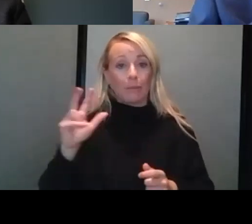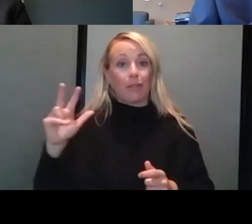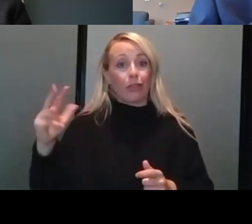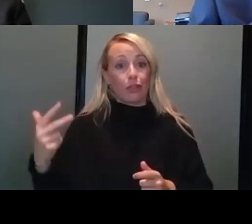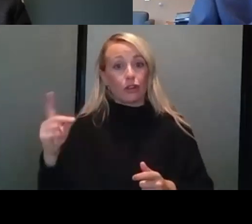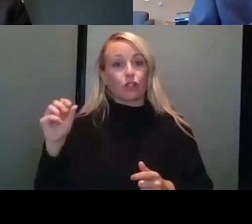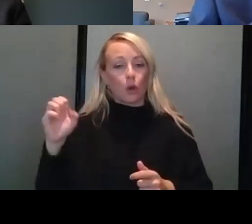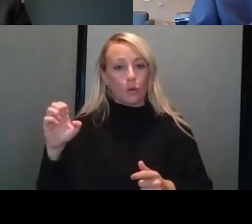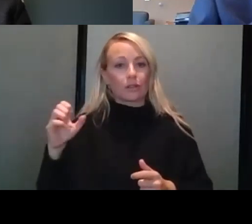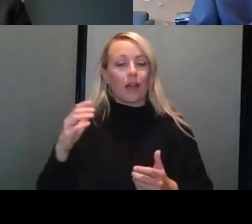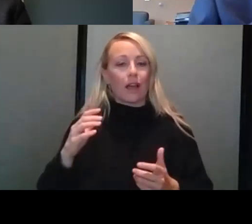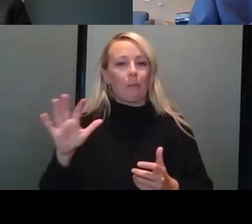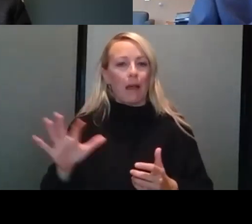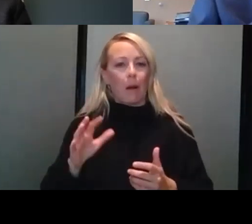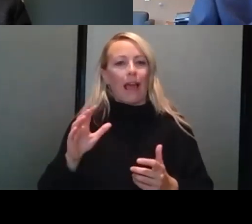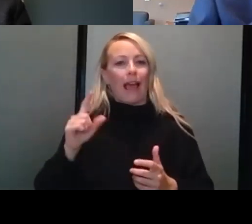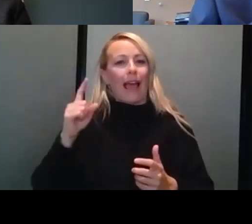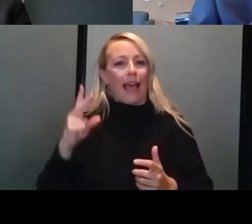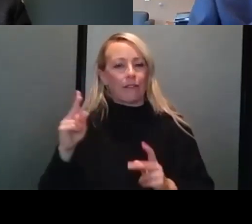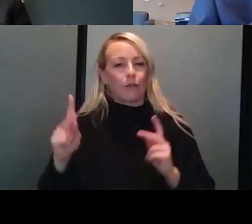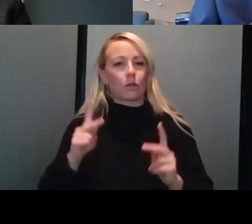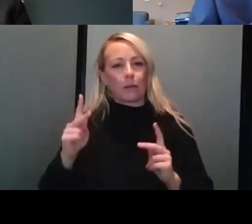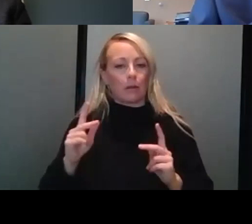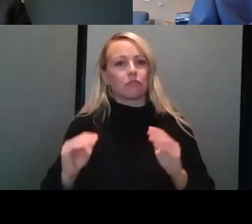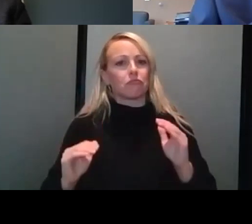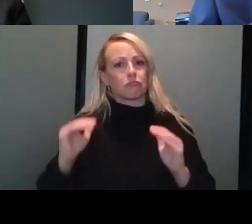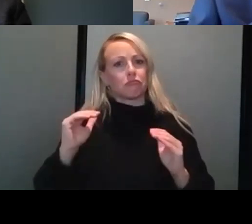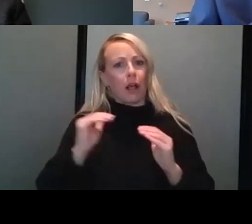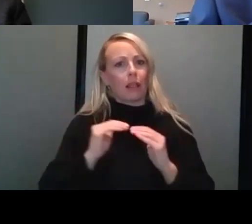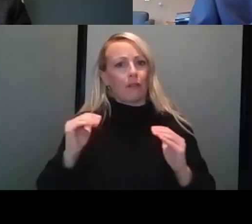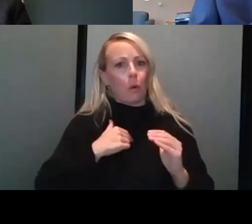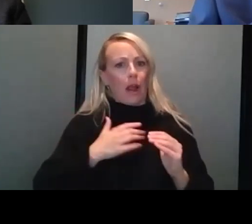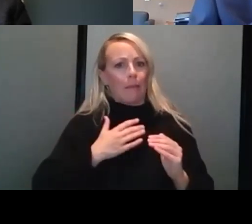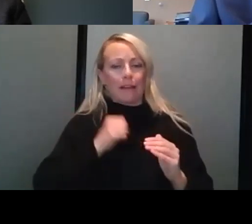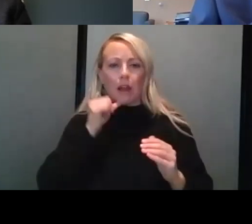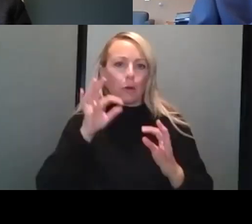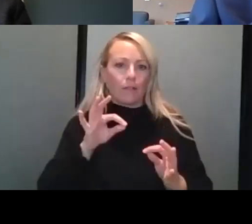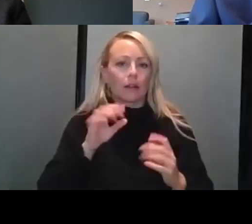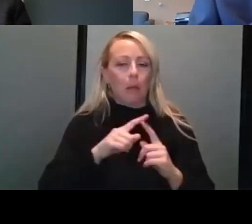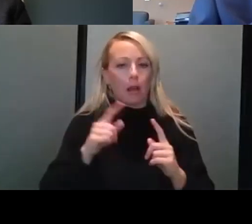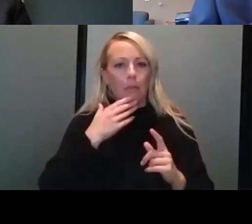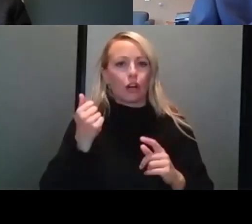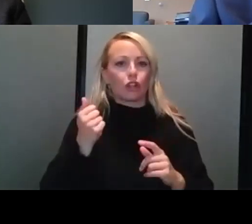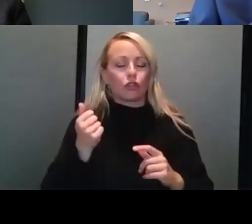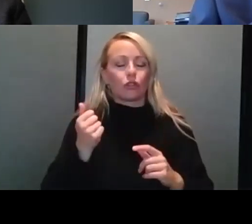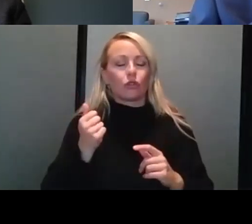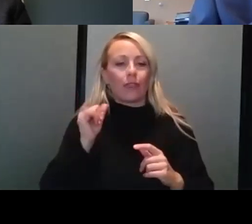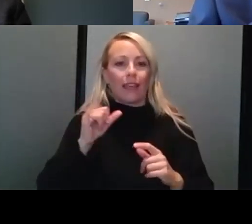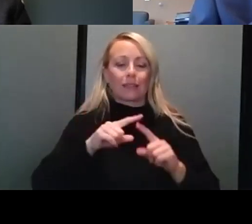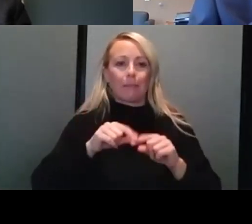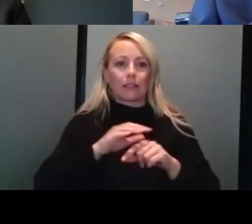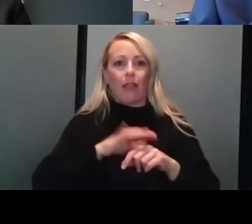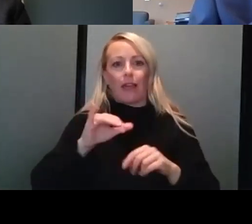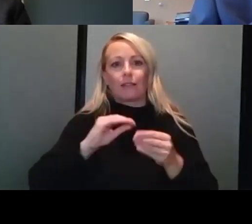about half of them get up to a level that we're pretty happy with. Not perfect, but it's much better. And it's based on those